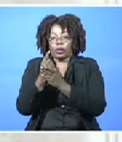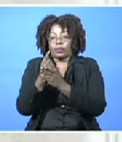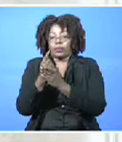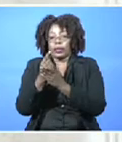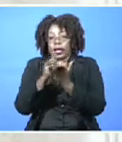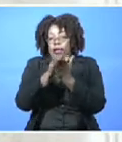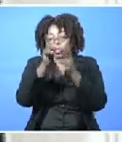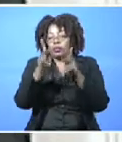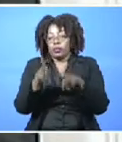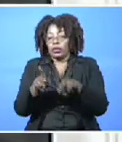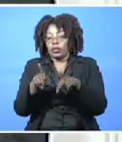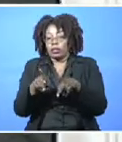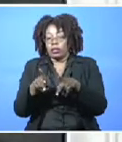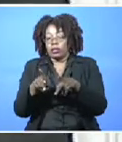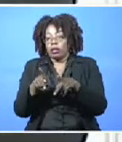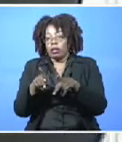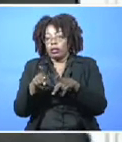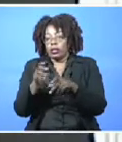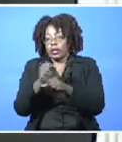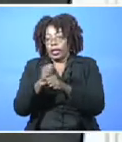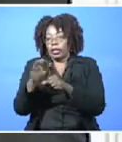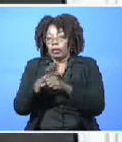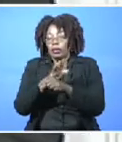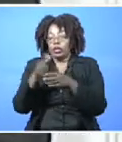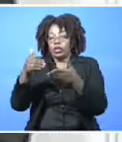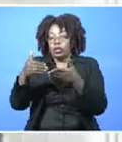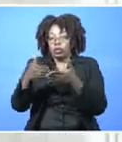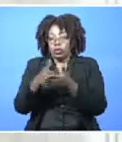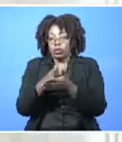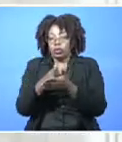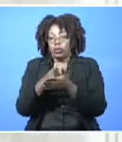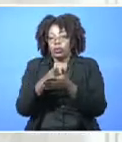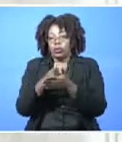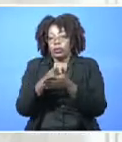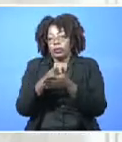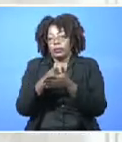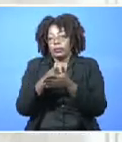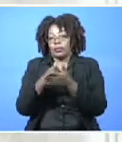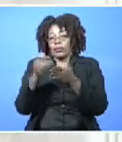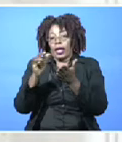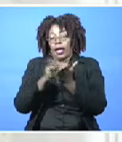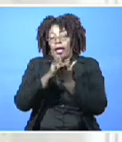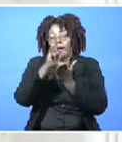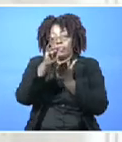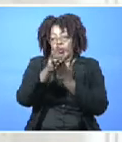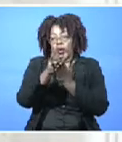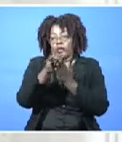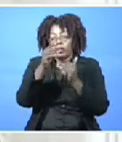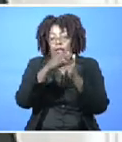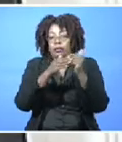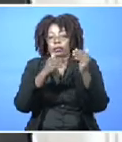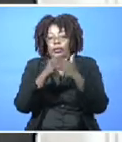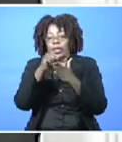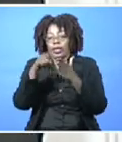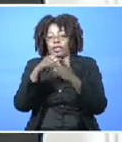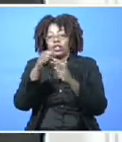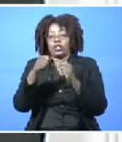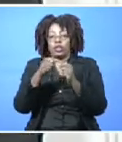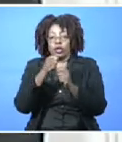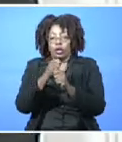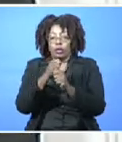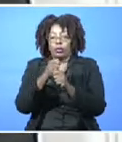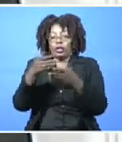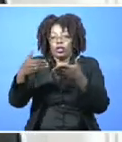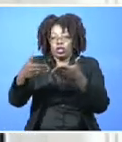therefore slated to receive completely new airport infrastructure in this upcoming F&M term. Mr. Speaker,